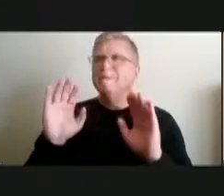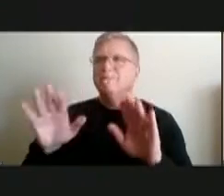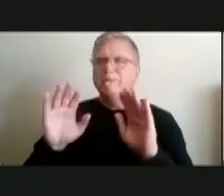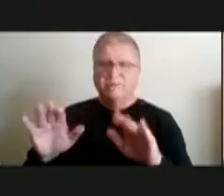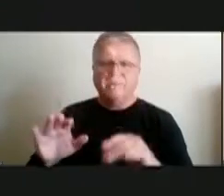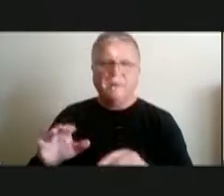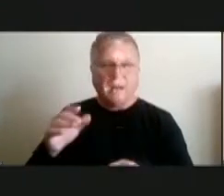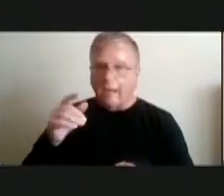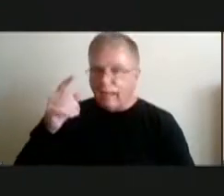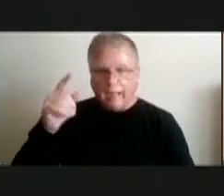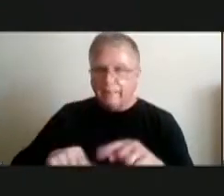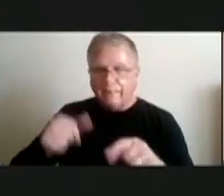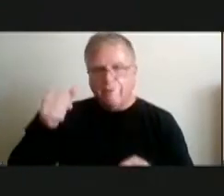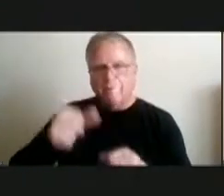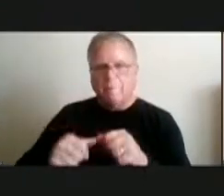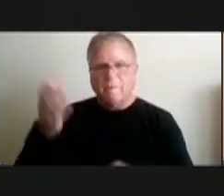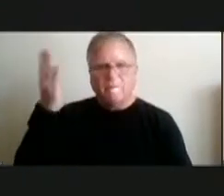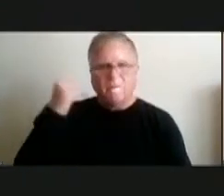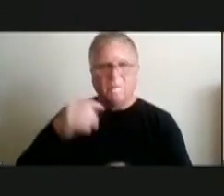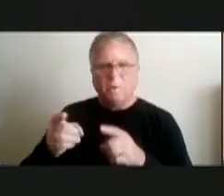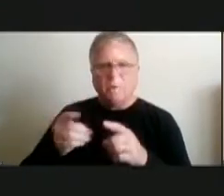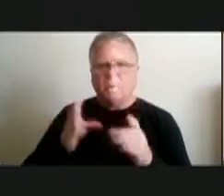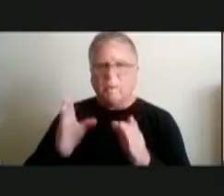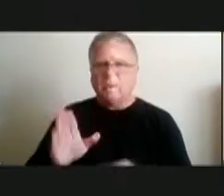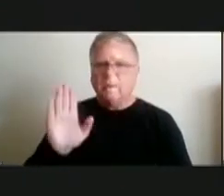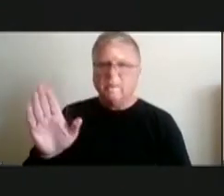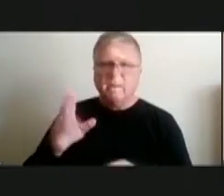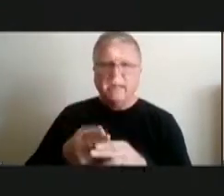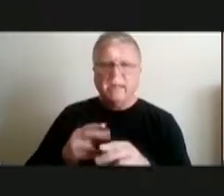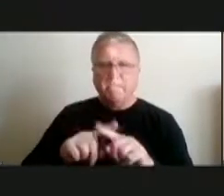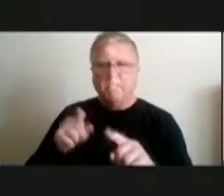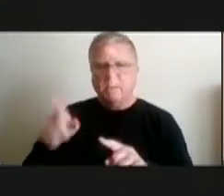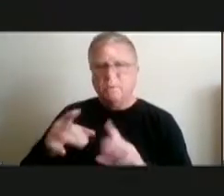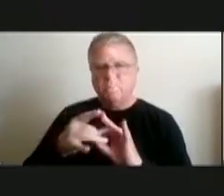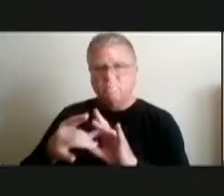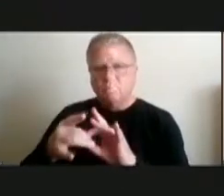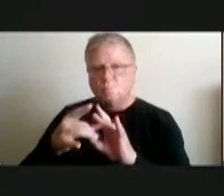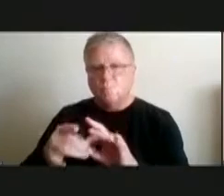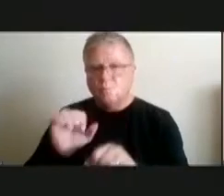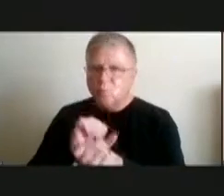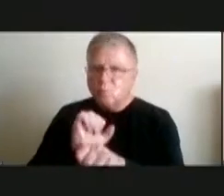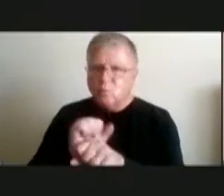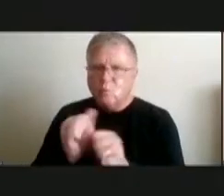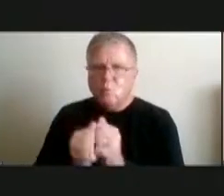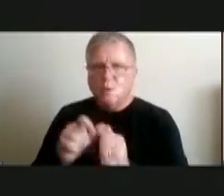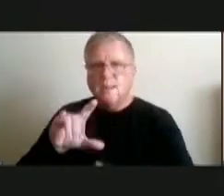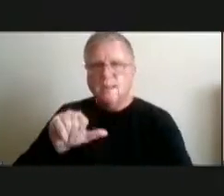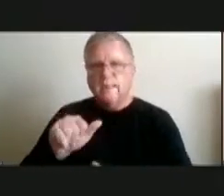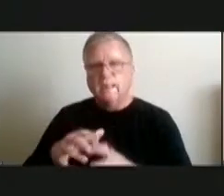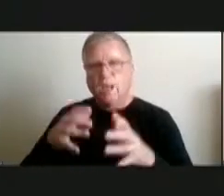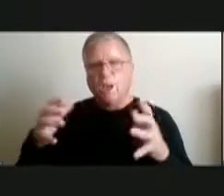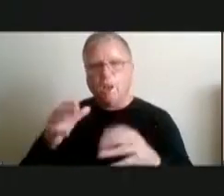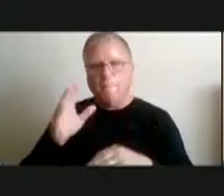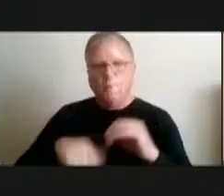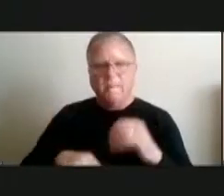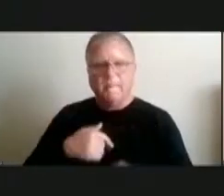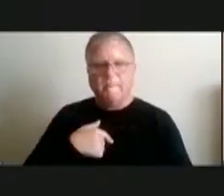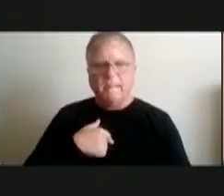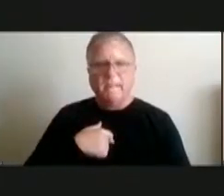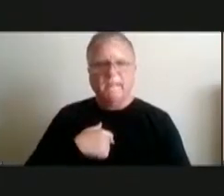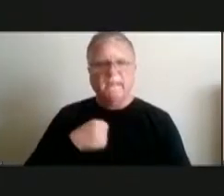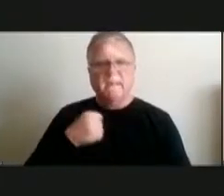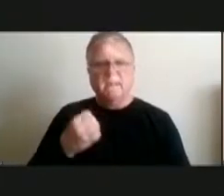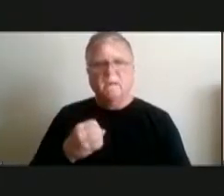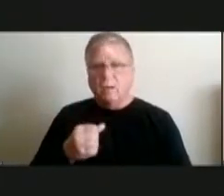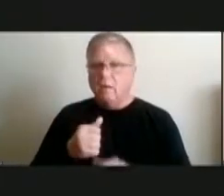former you know director's name but uh you know i know you work with lisa a lot more than you do with me but um so i'm going by what she says